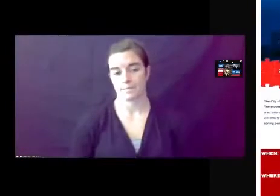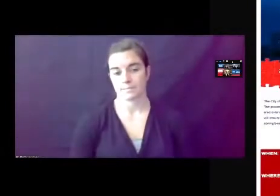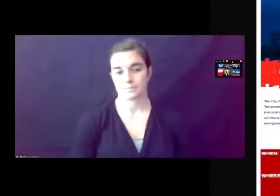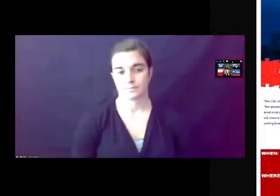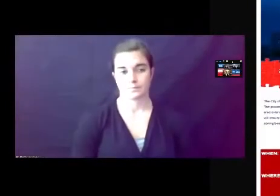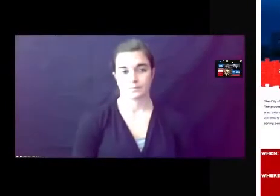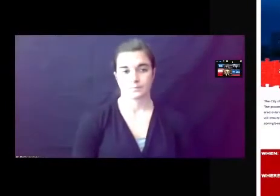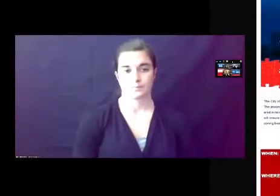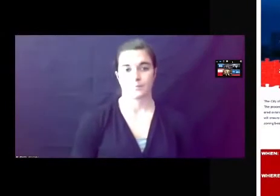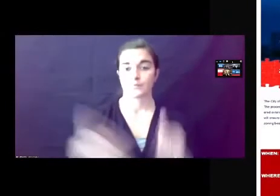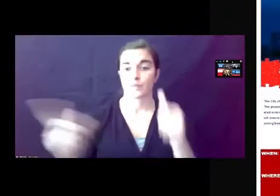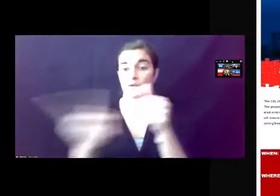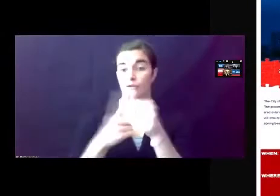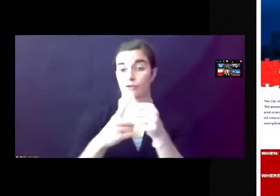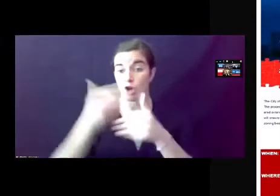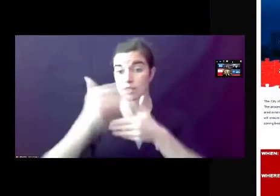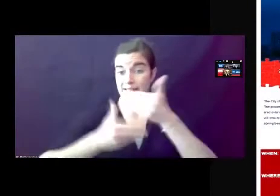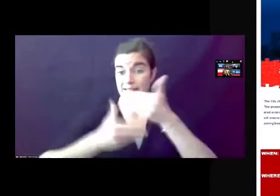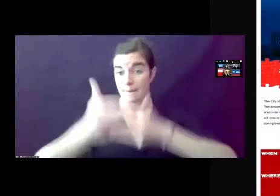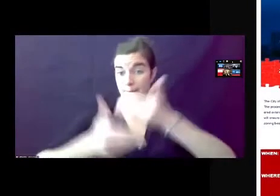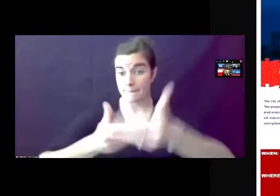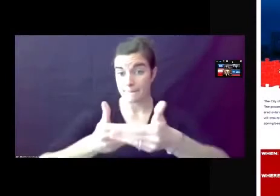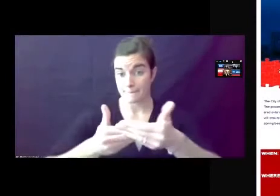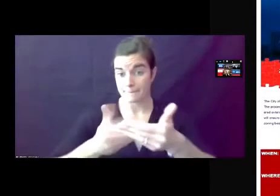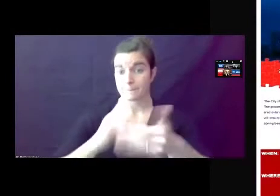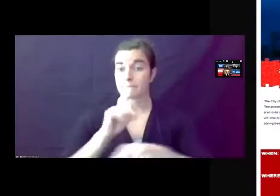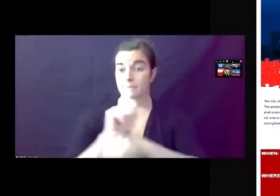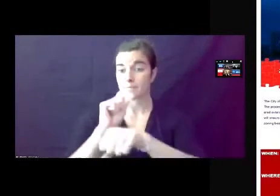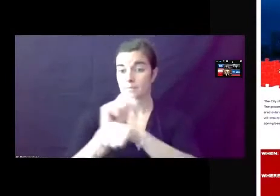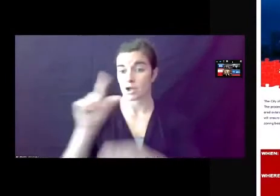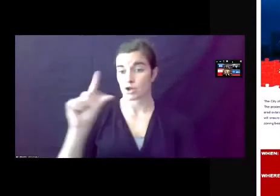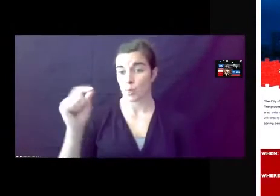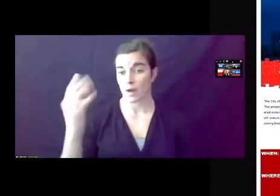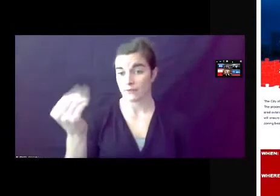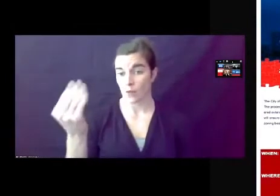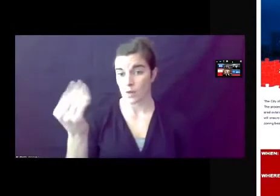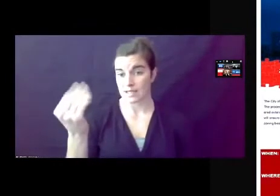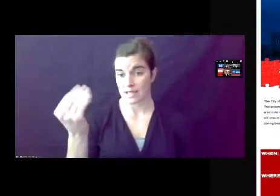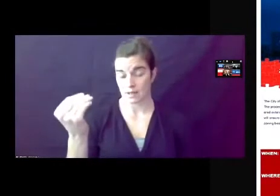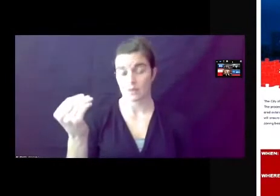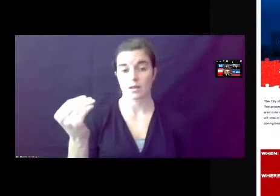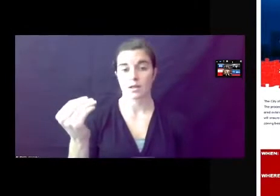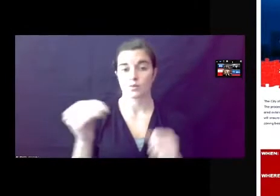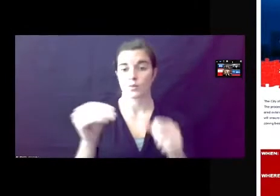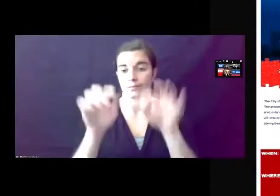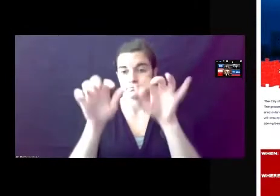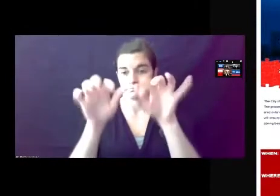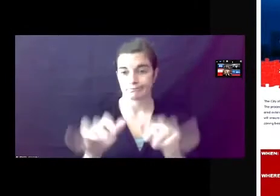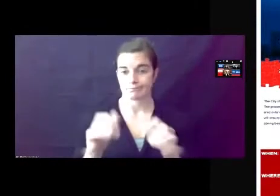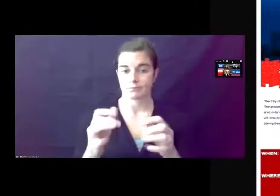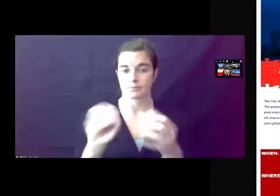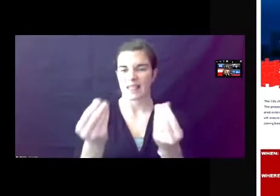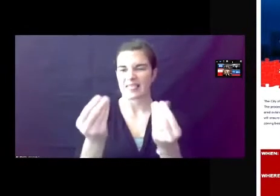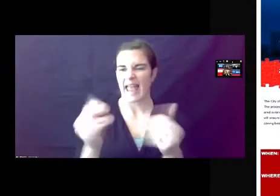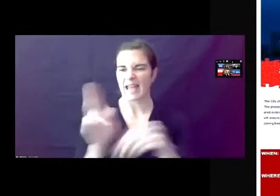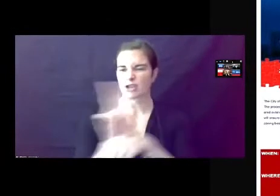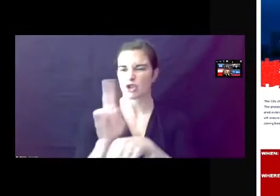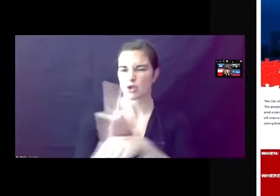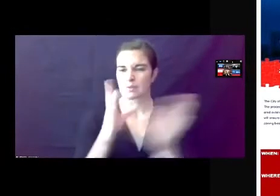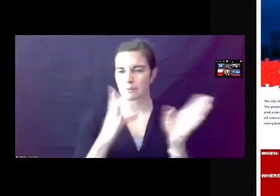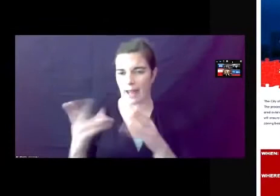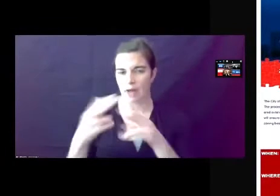The first step in this project actually was in 2014 when we rewrote the land use plan. We called it Plan Columbia.